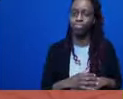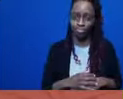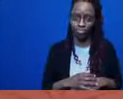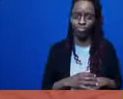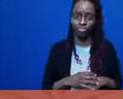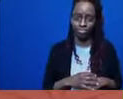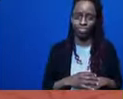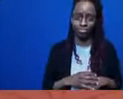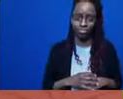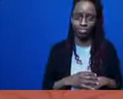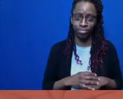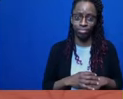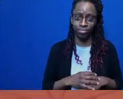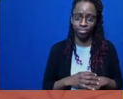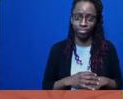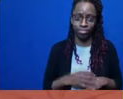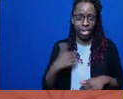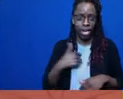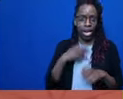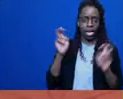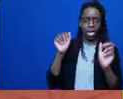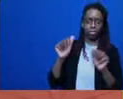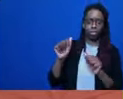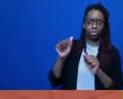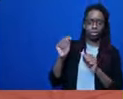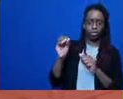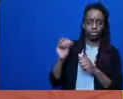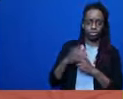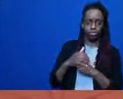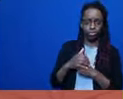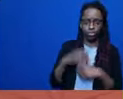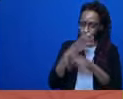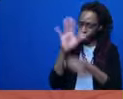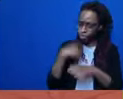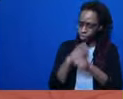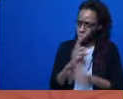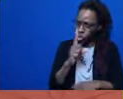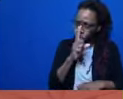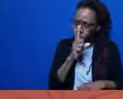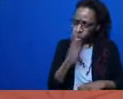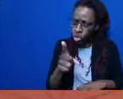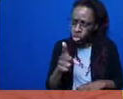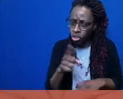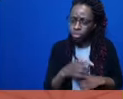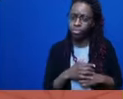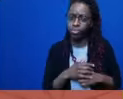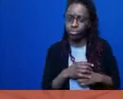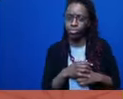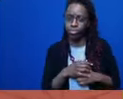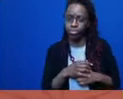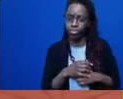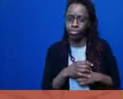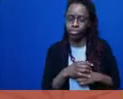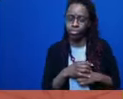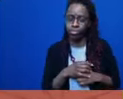we were able to make sure that basically they couldn't, you know,